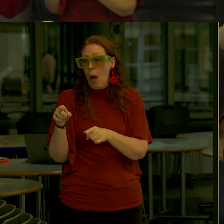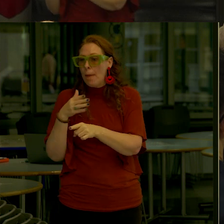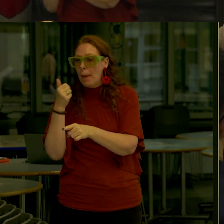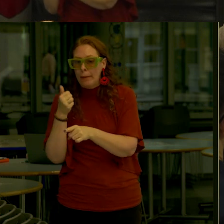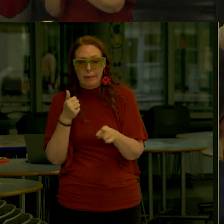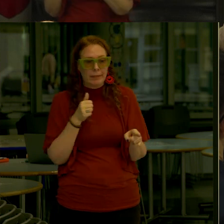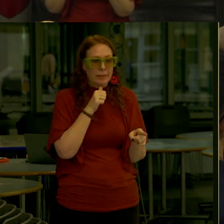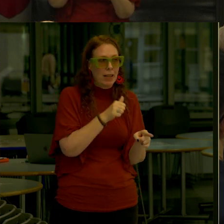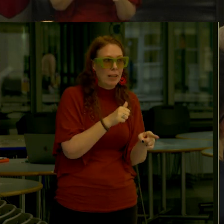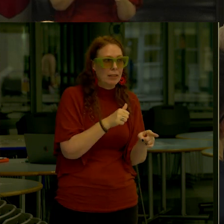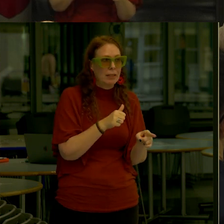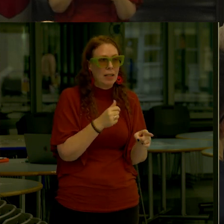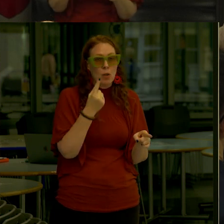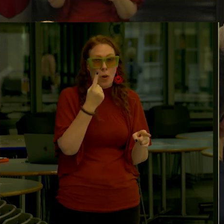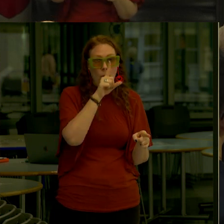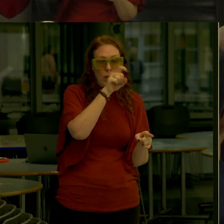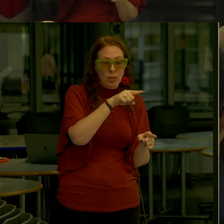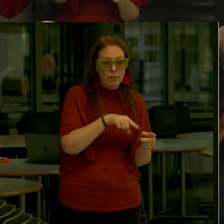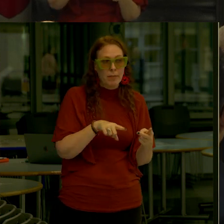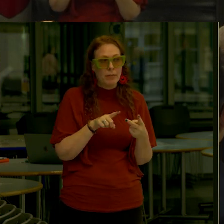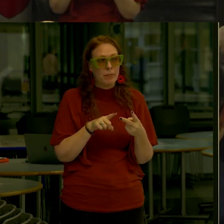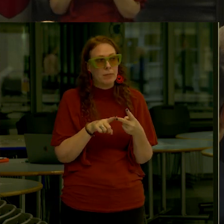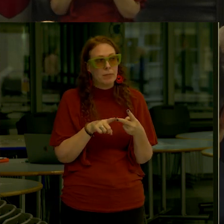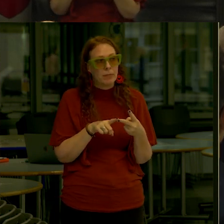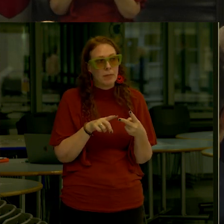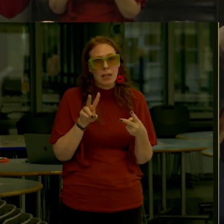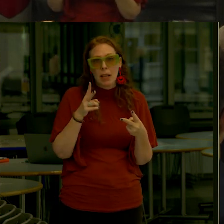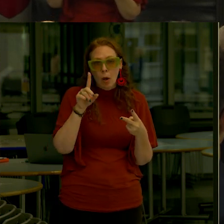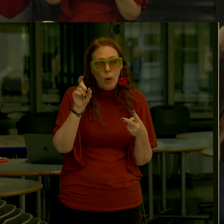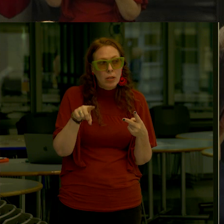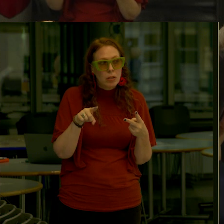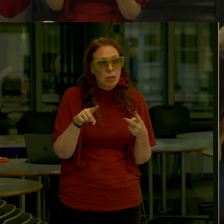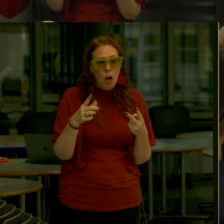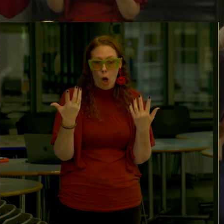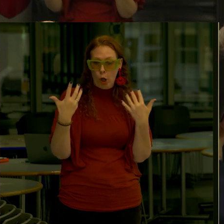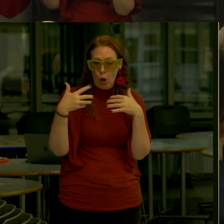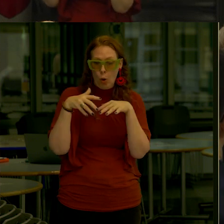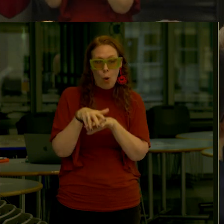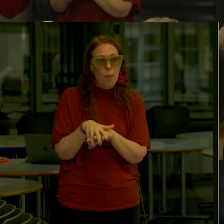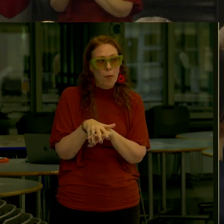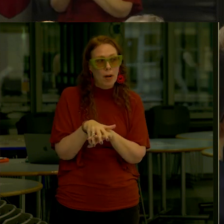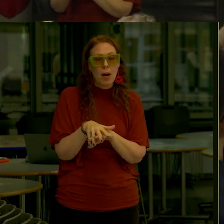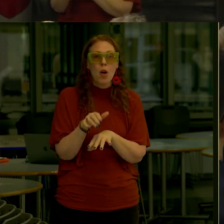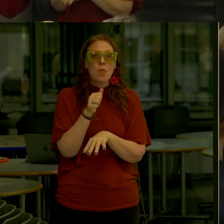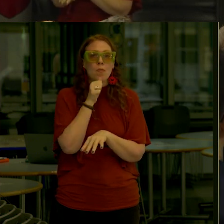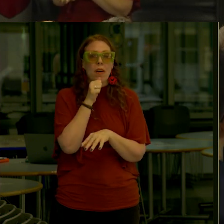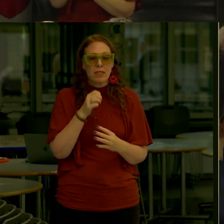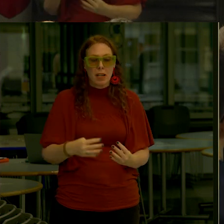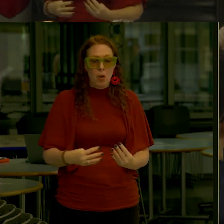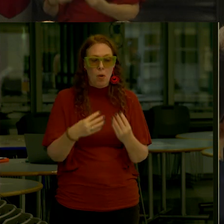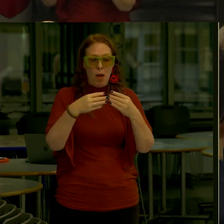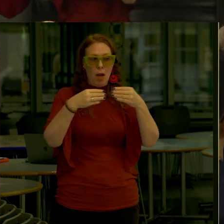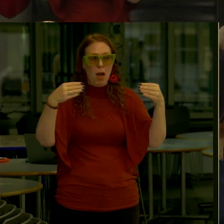ones so that's one question same question though are you incorporating the current privacy walls or are you